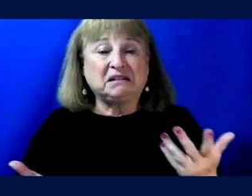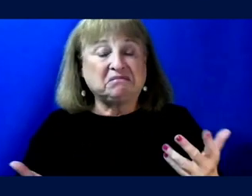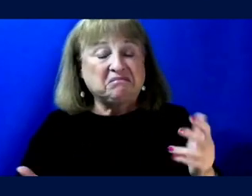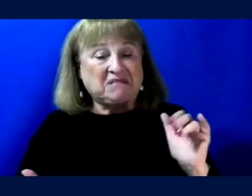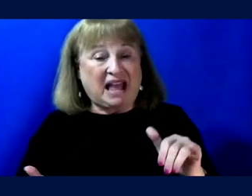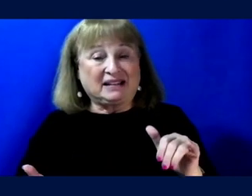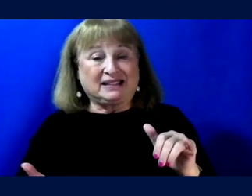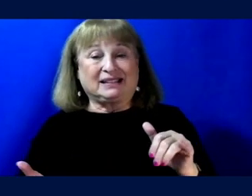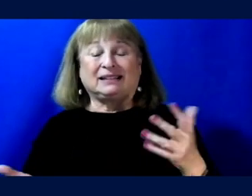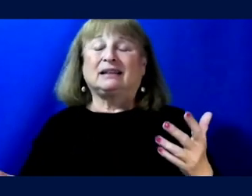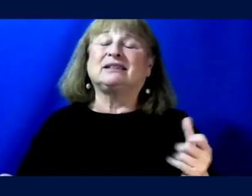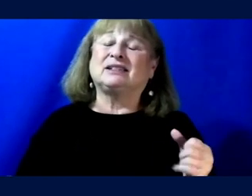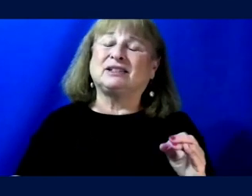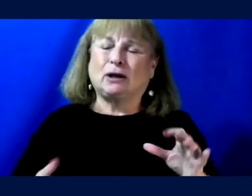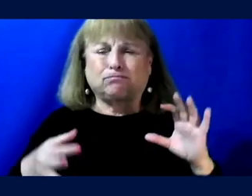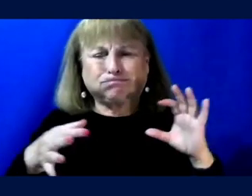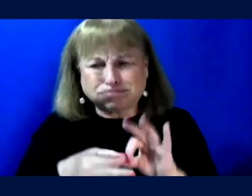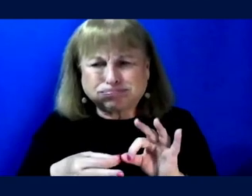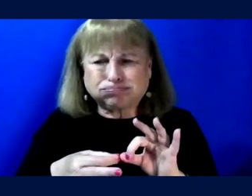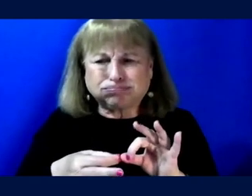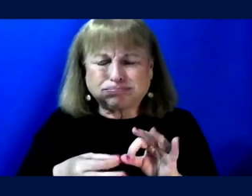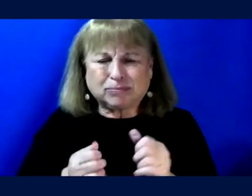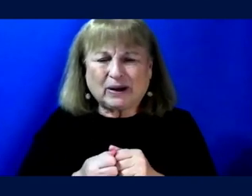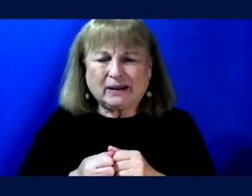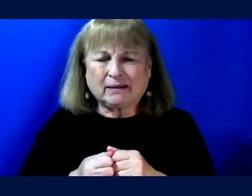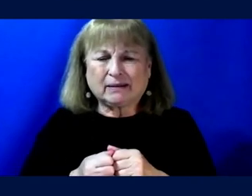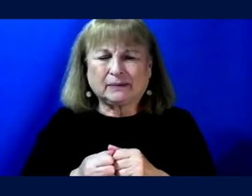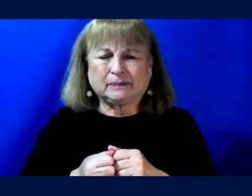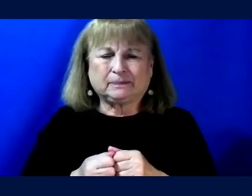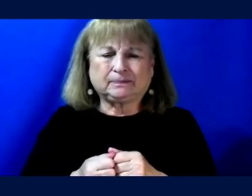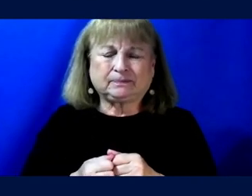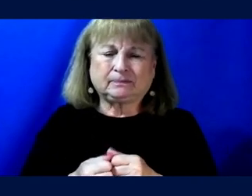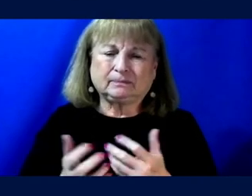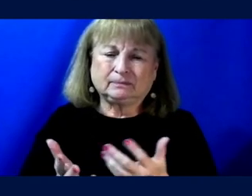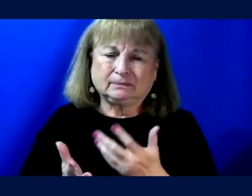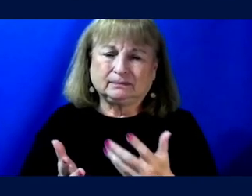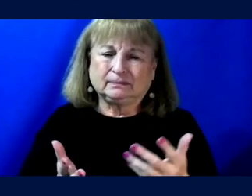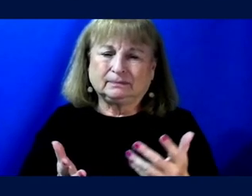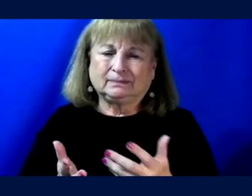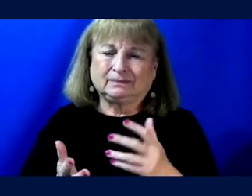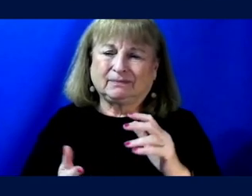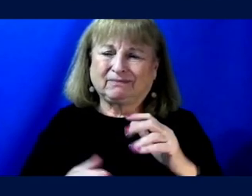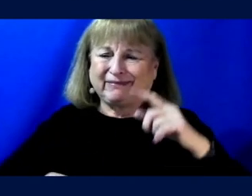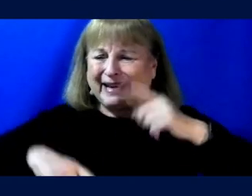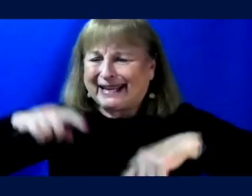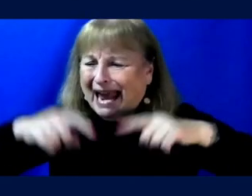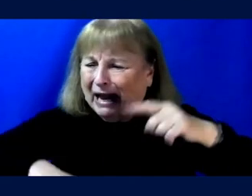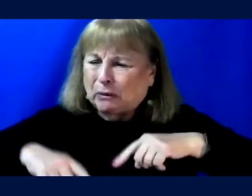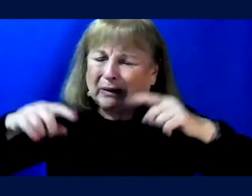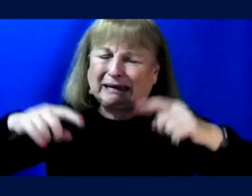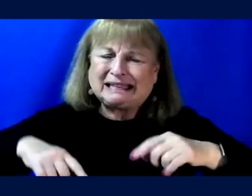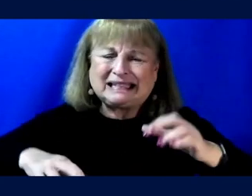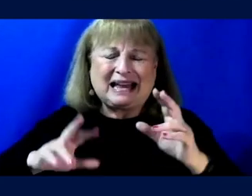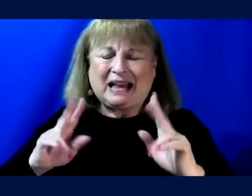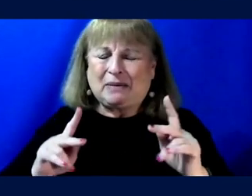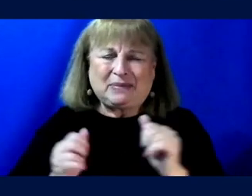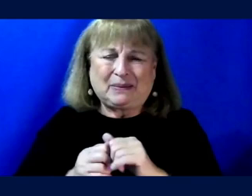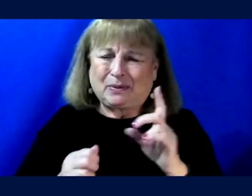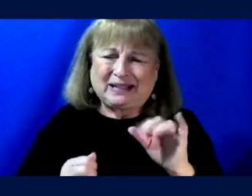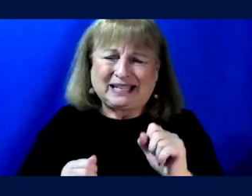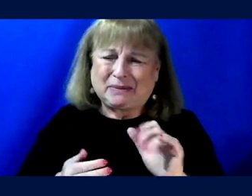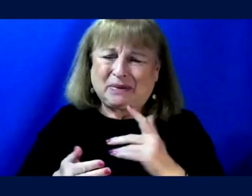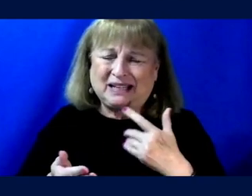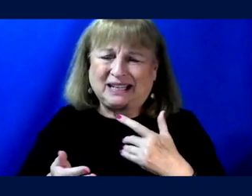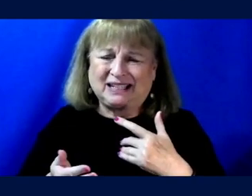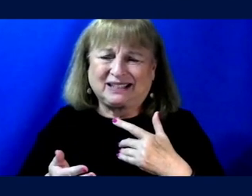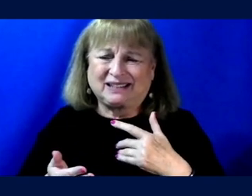is so tightly linked to the, um, inequities and exclusion that people with disabilities face in